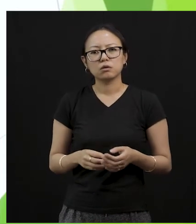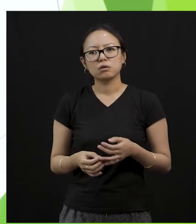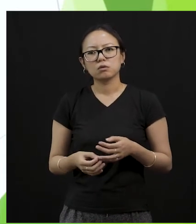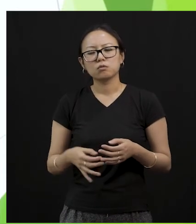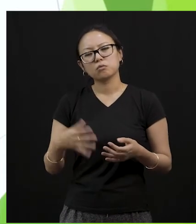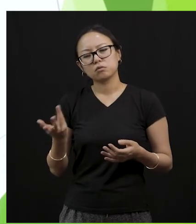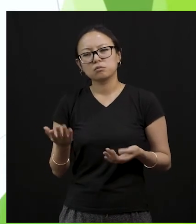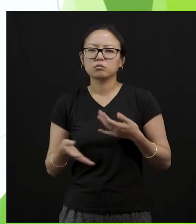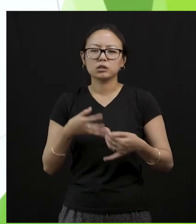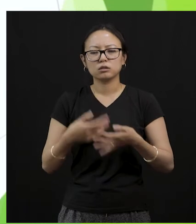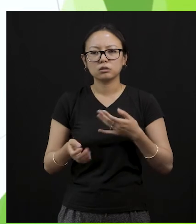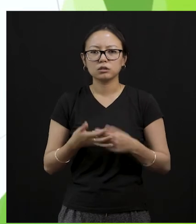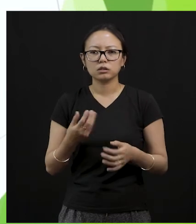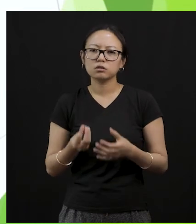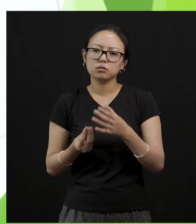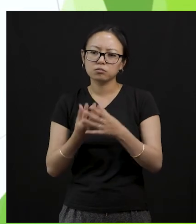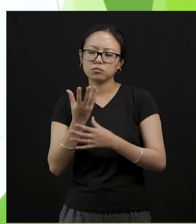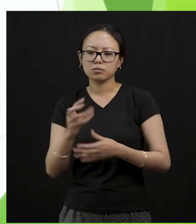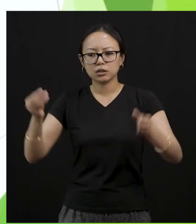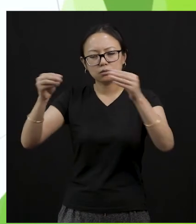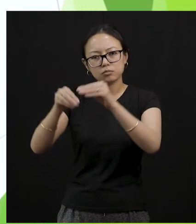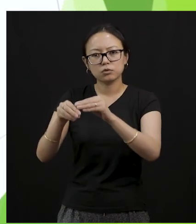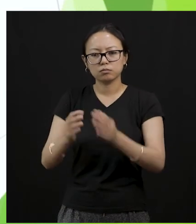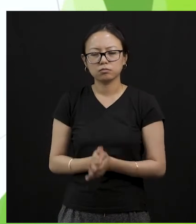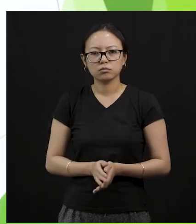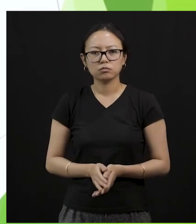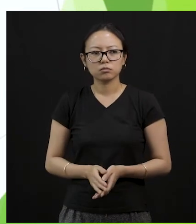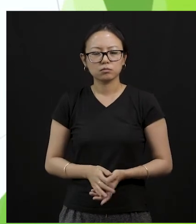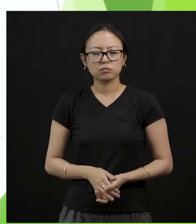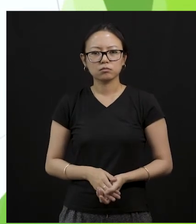The young, you know, a young tree is called a sapling.